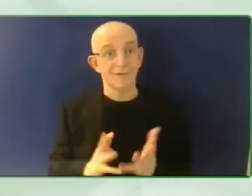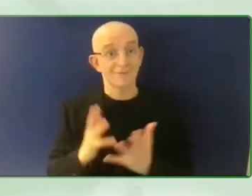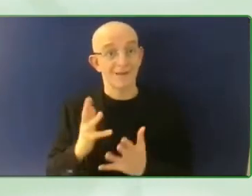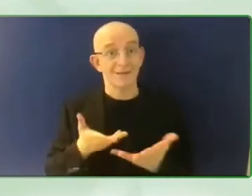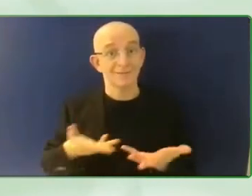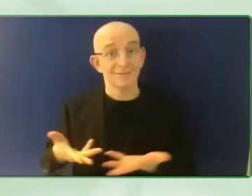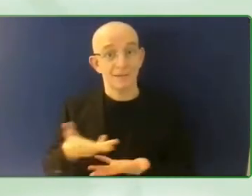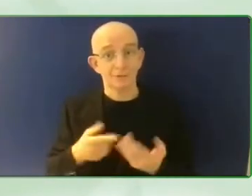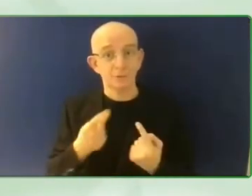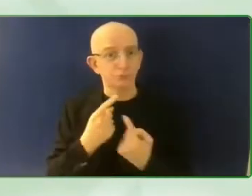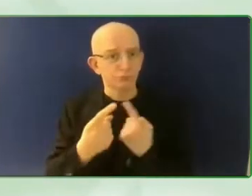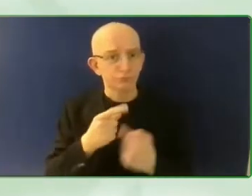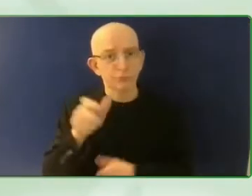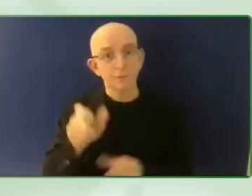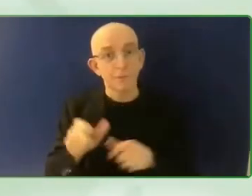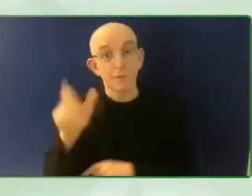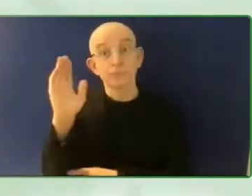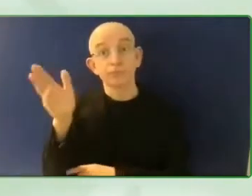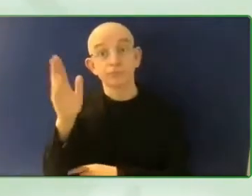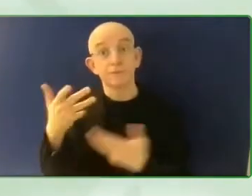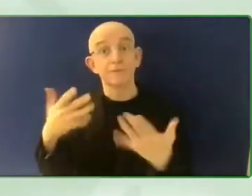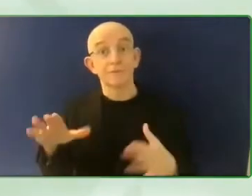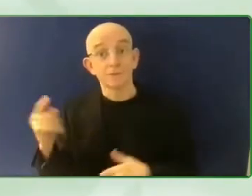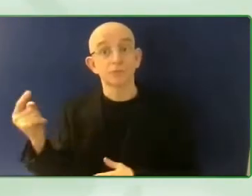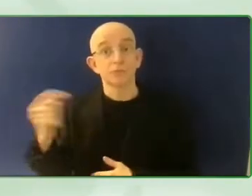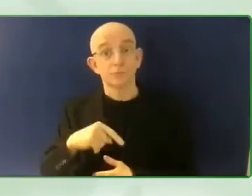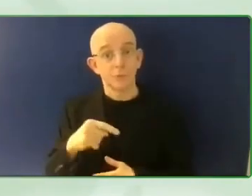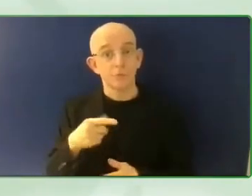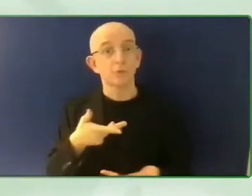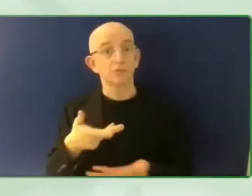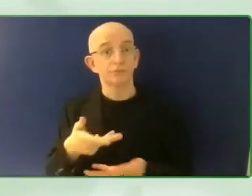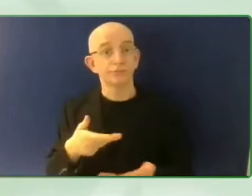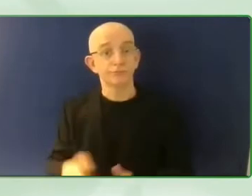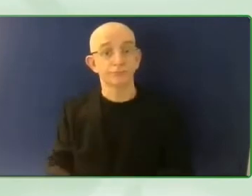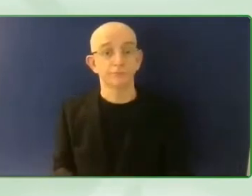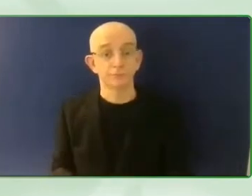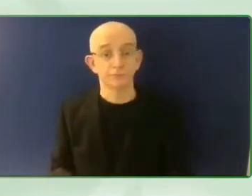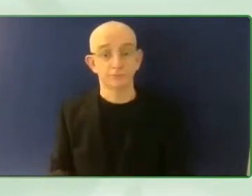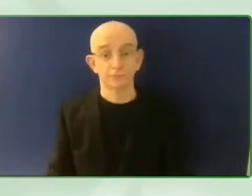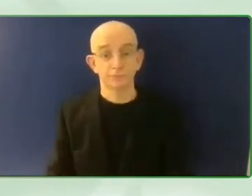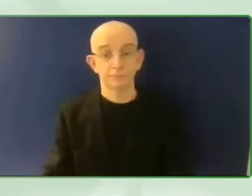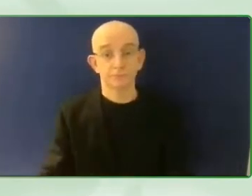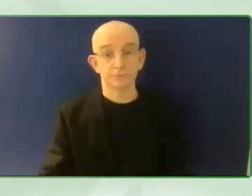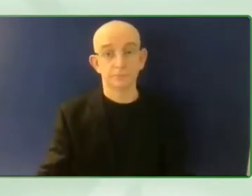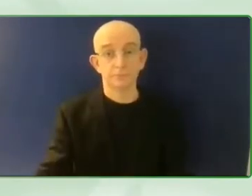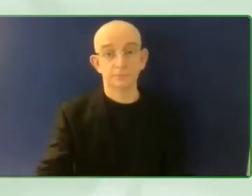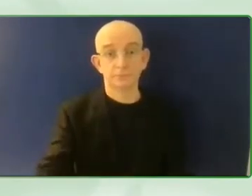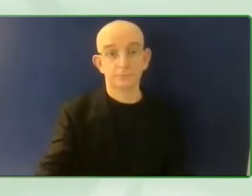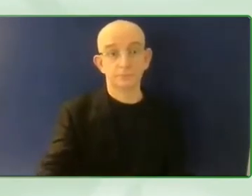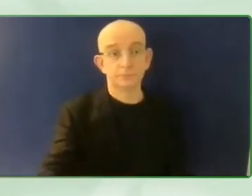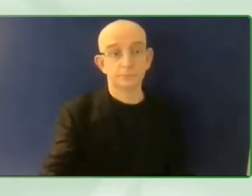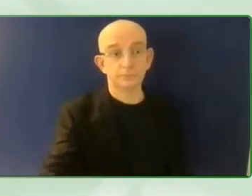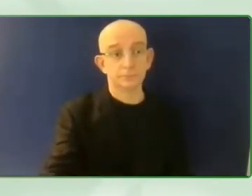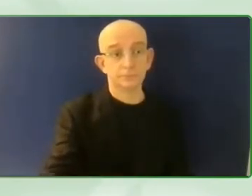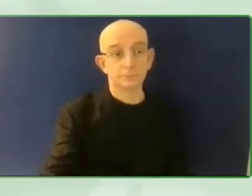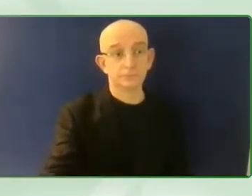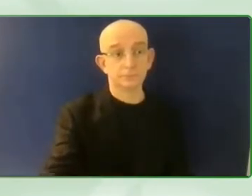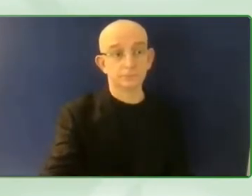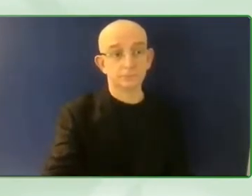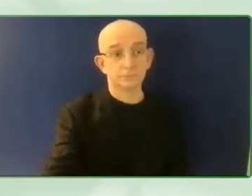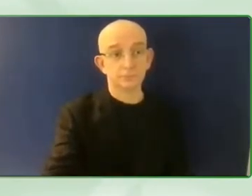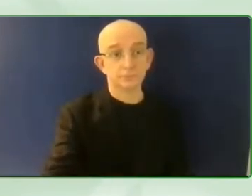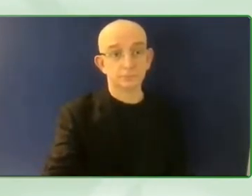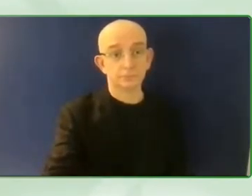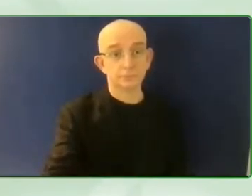England who are really breaking boundaries with accessibility. am here with Ian McKinnon and Catherine Perry of